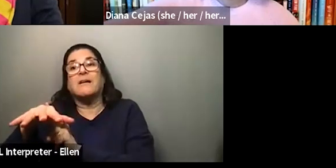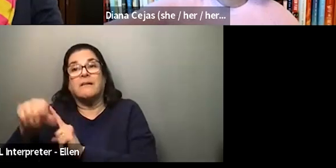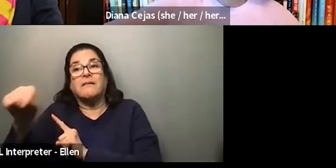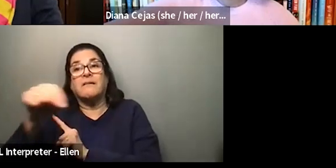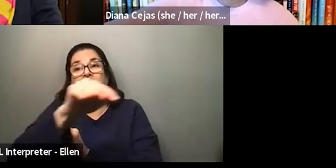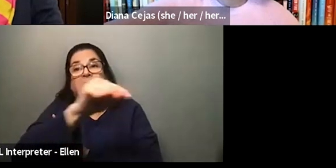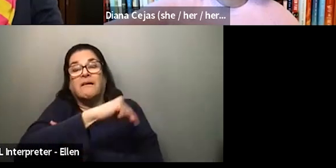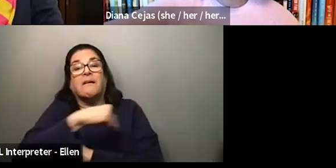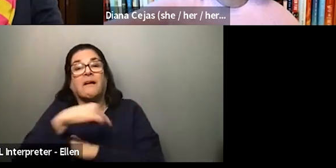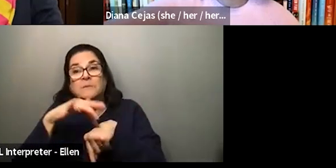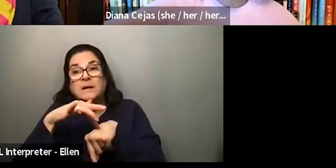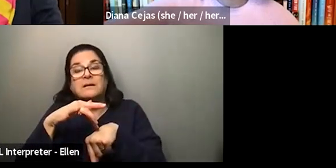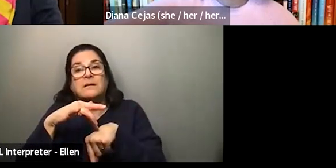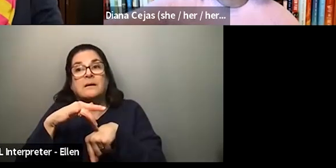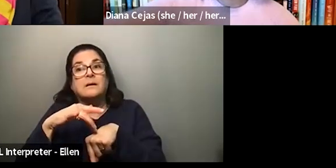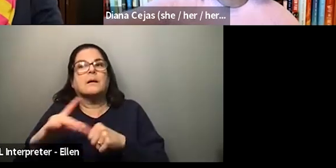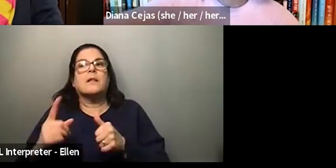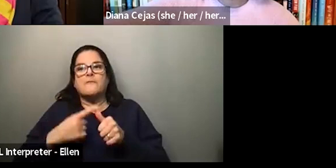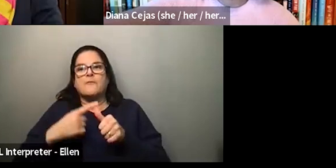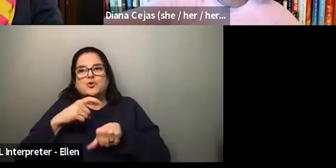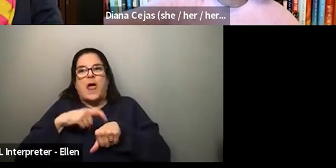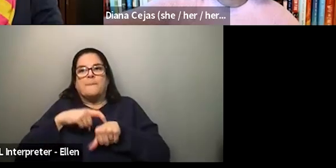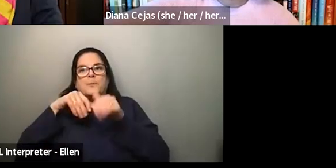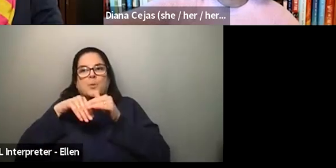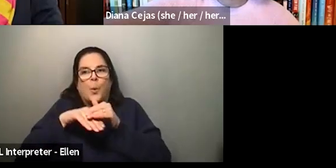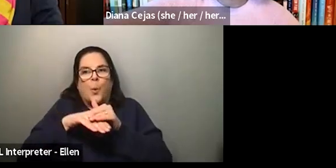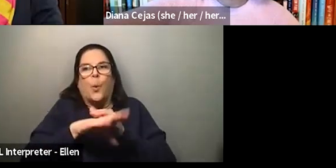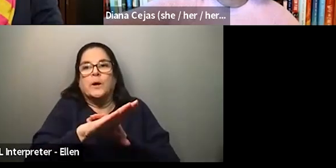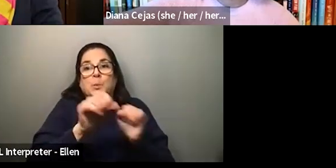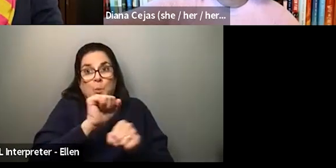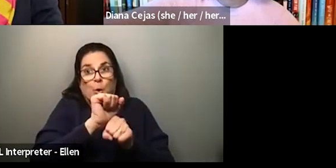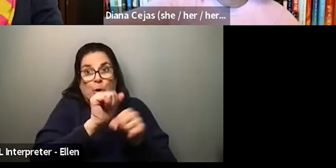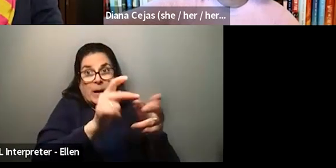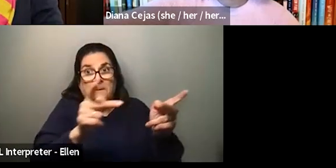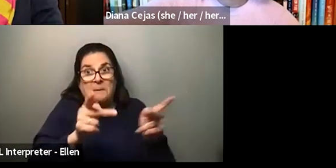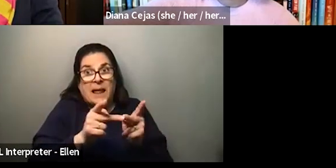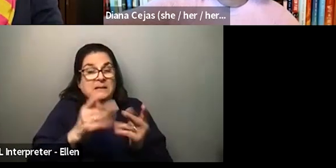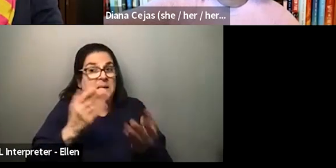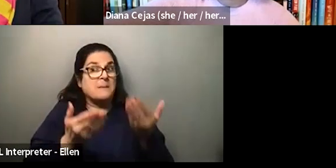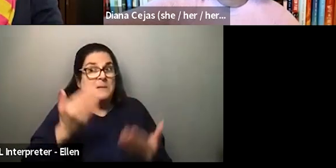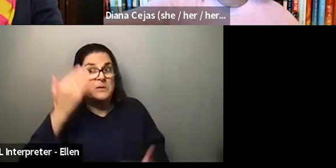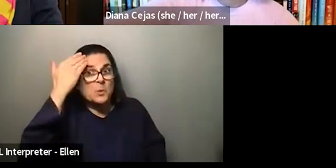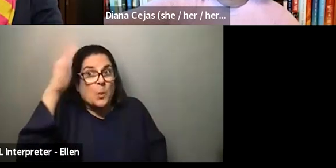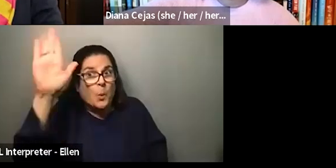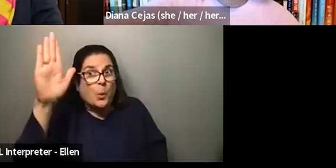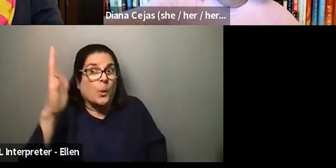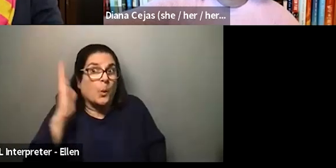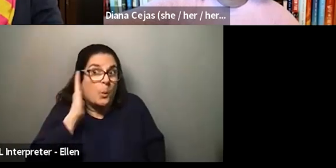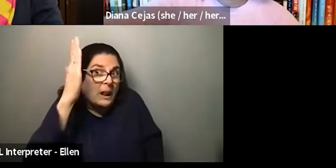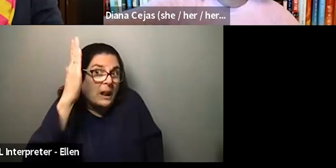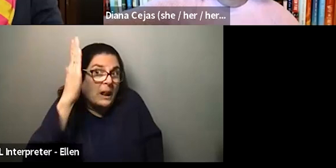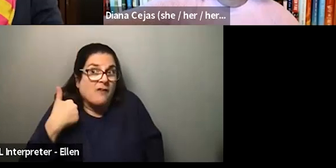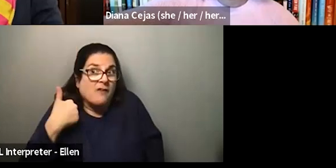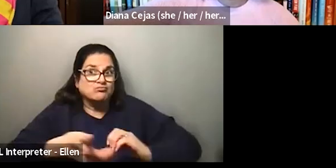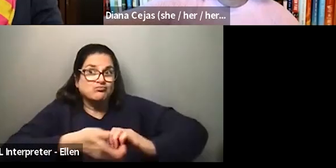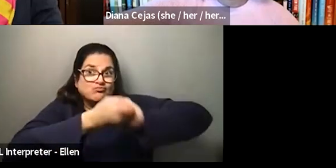know that you have when you go to a place. I think that's something that, you know, we were able to create because of being open, but